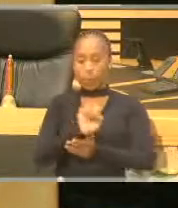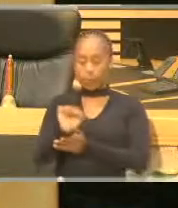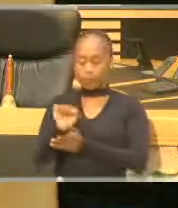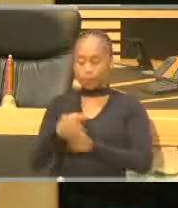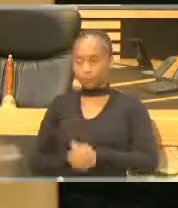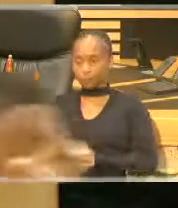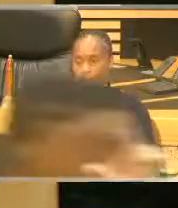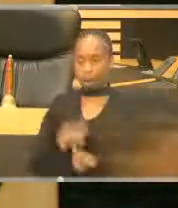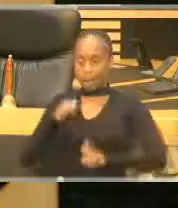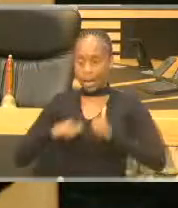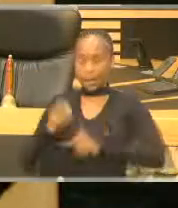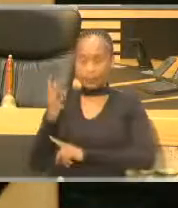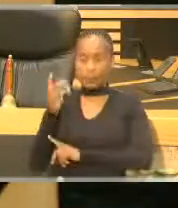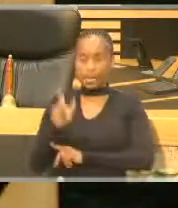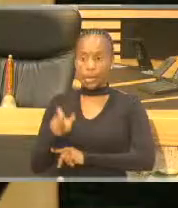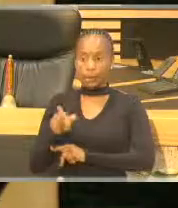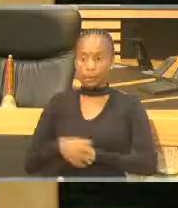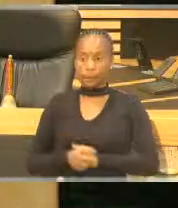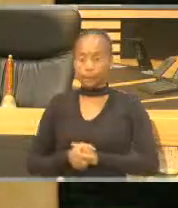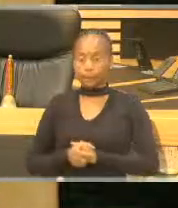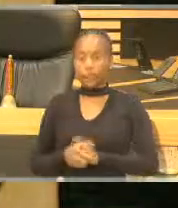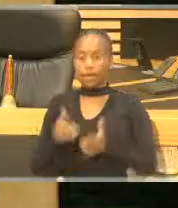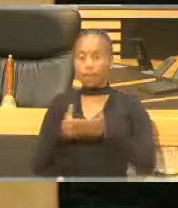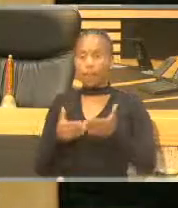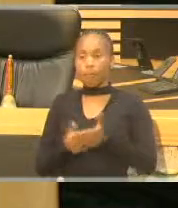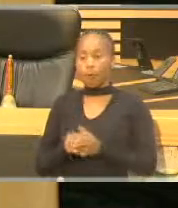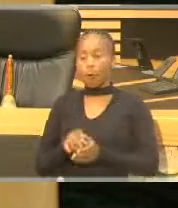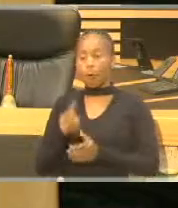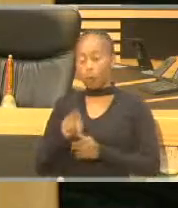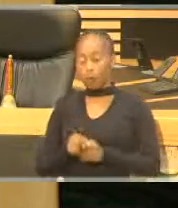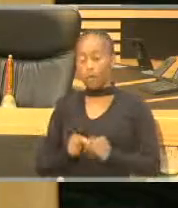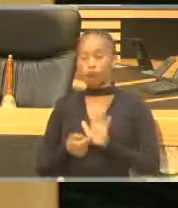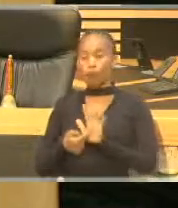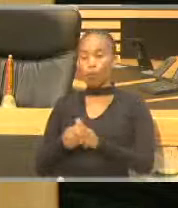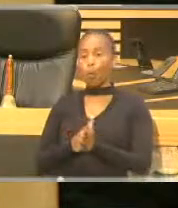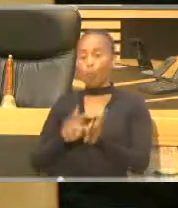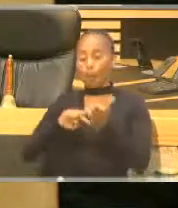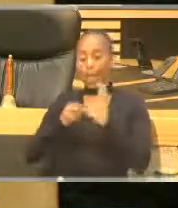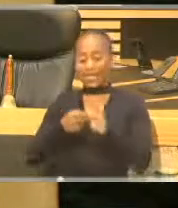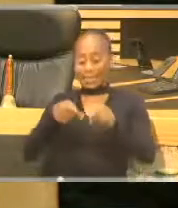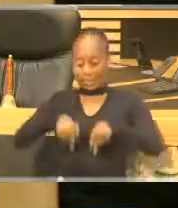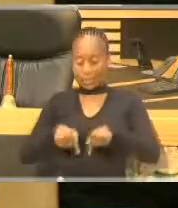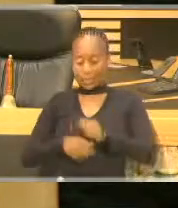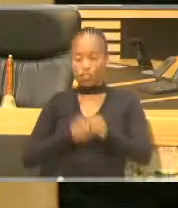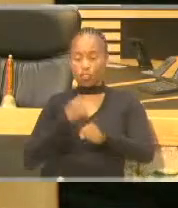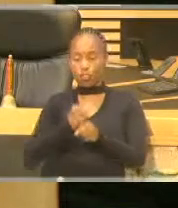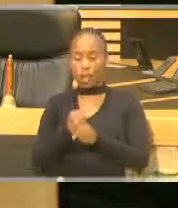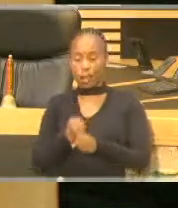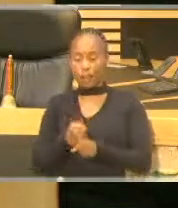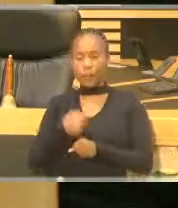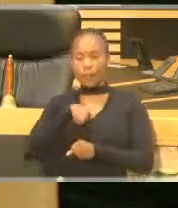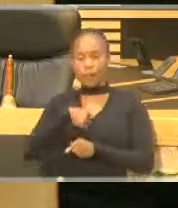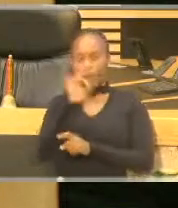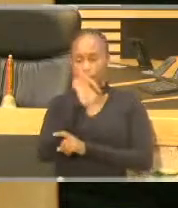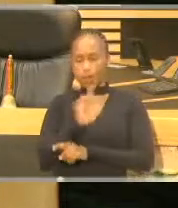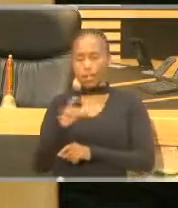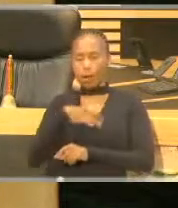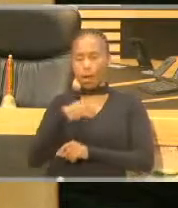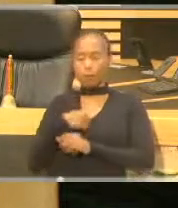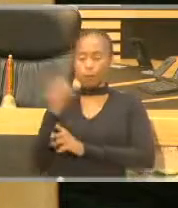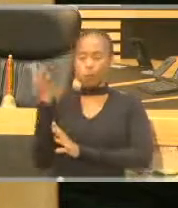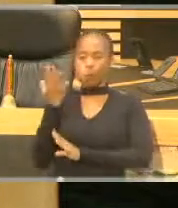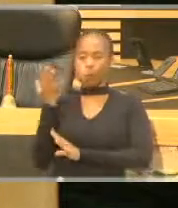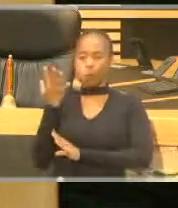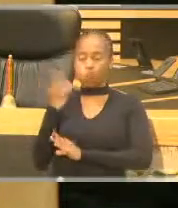Acting Speaker, before I take you through our plans for the year ahead, let me first present our